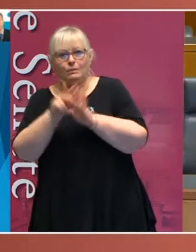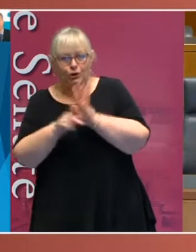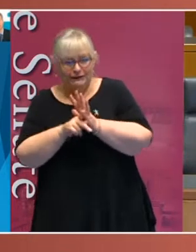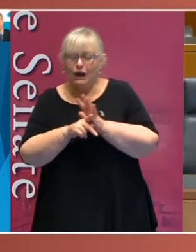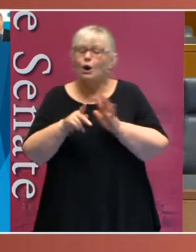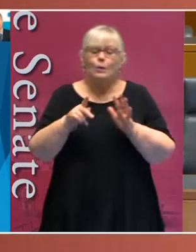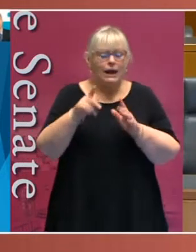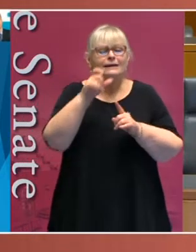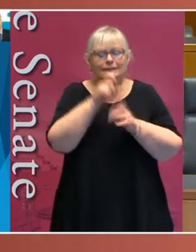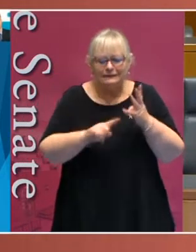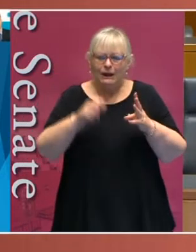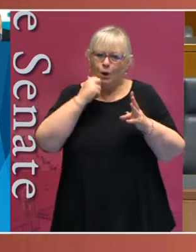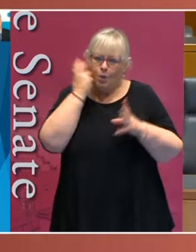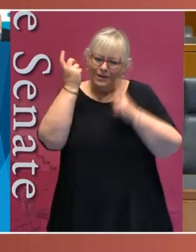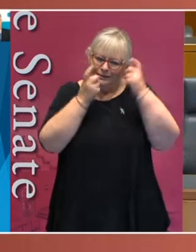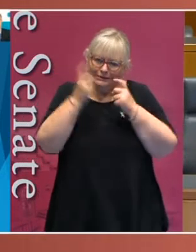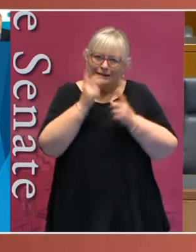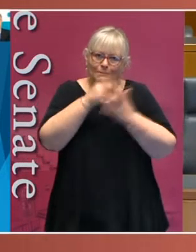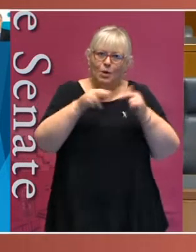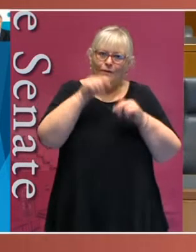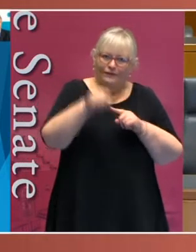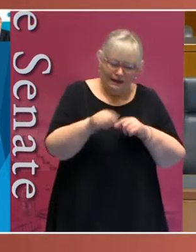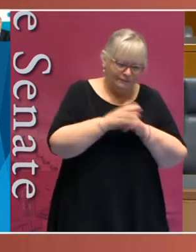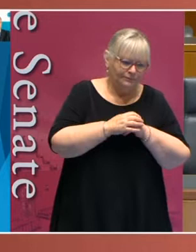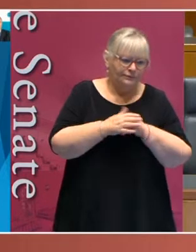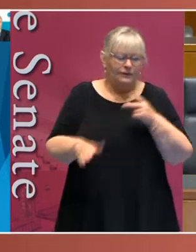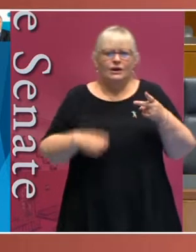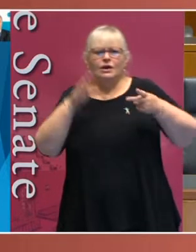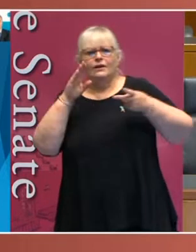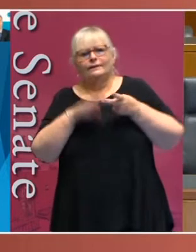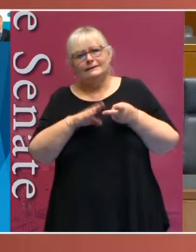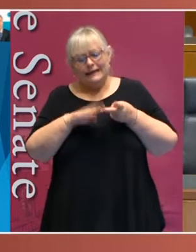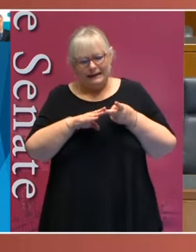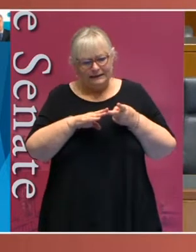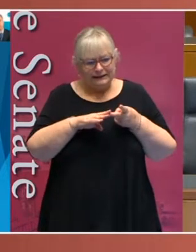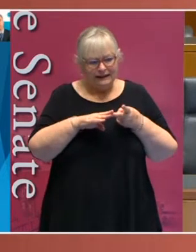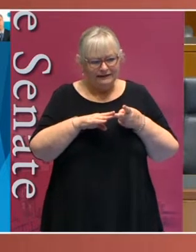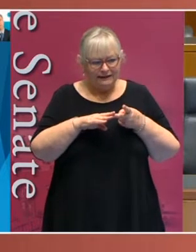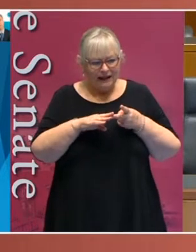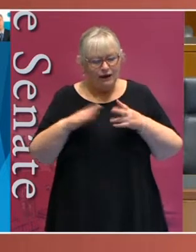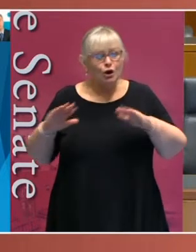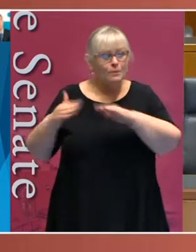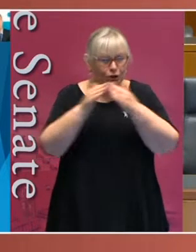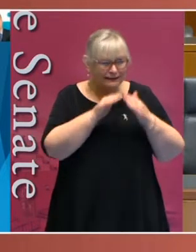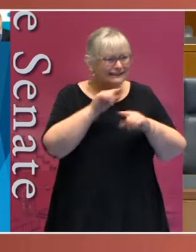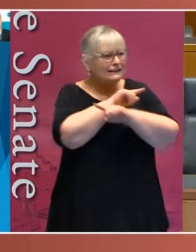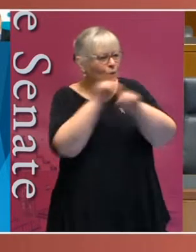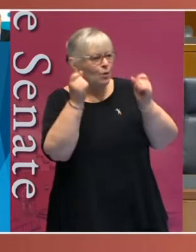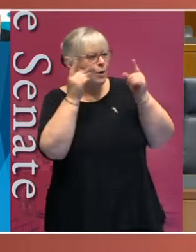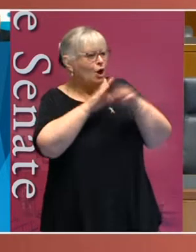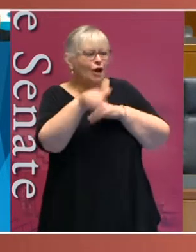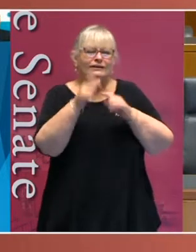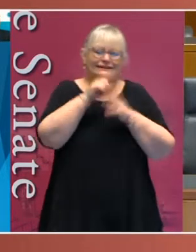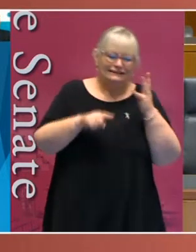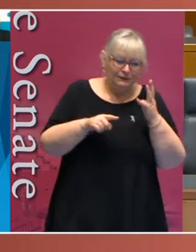is considered. The second point I wish to make is that community awareness of disability